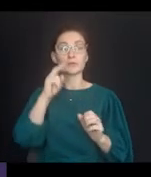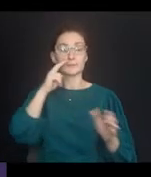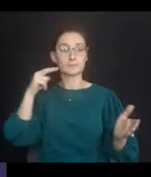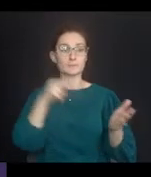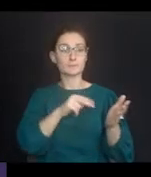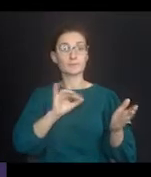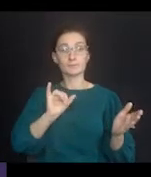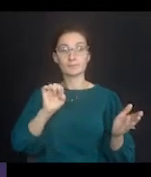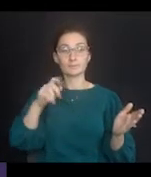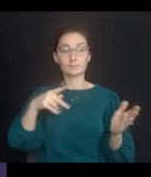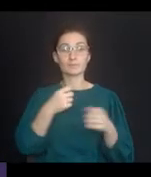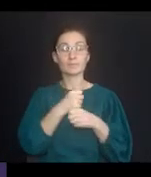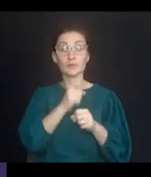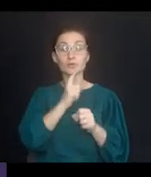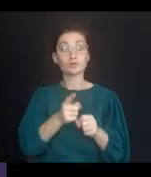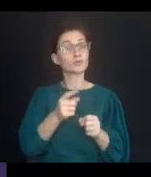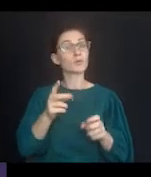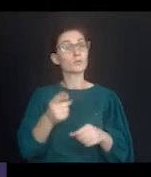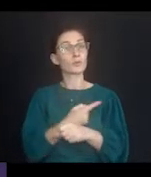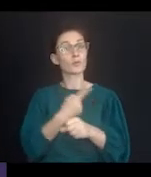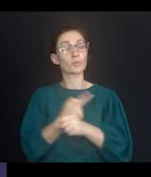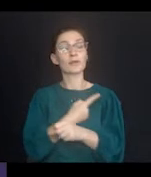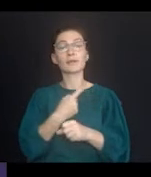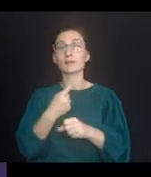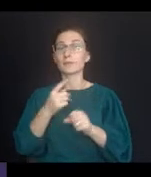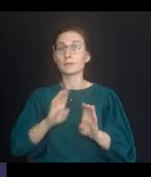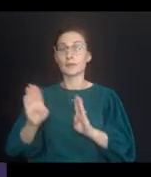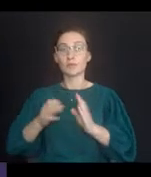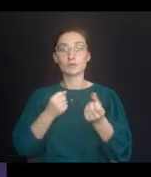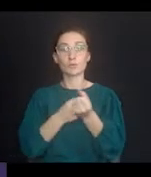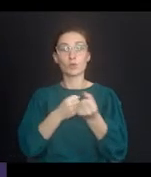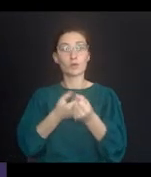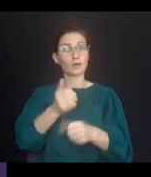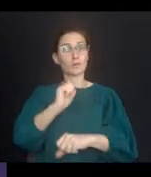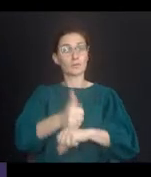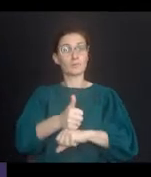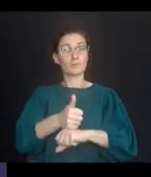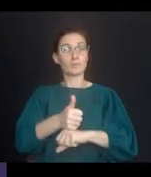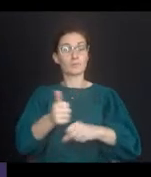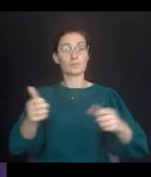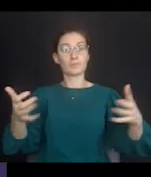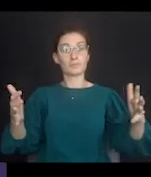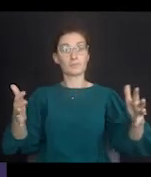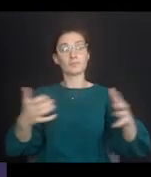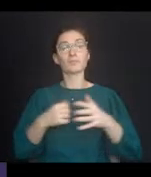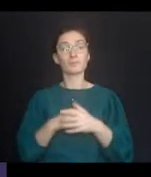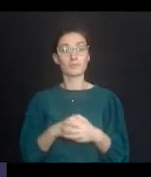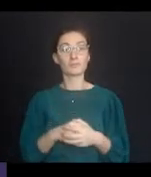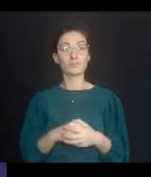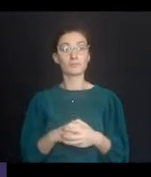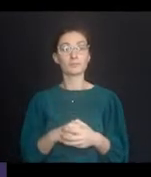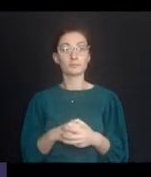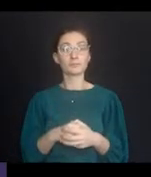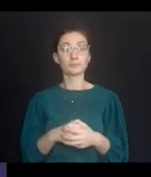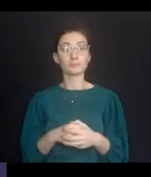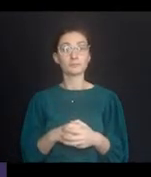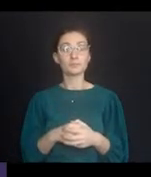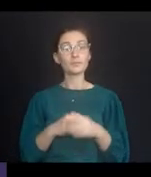revisit the IEP to make sure that appropriate behavioral supports and services are in place to enable access